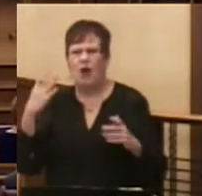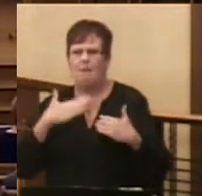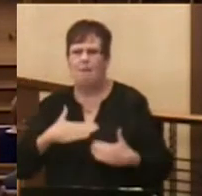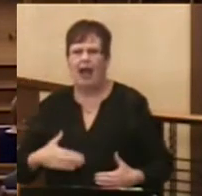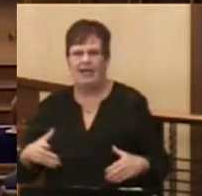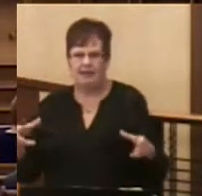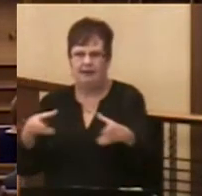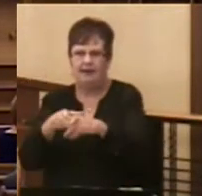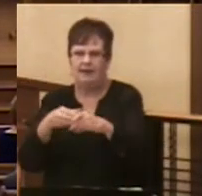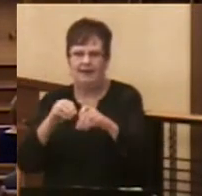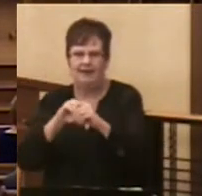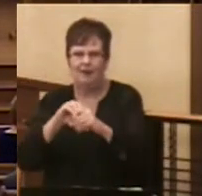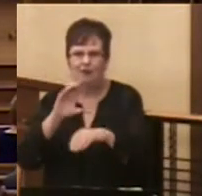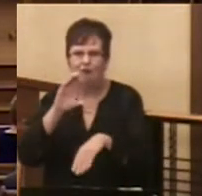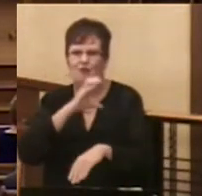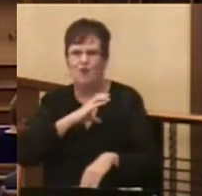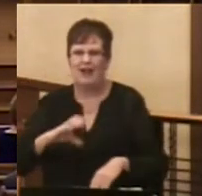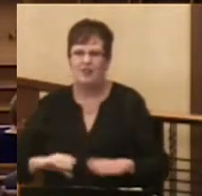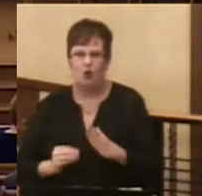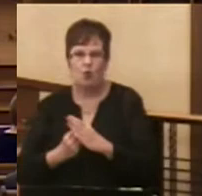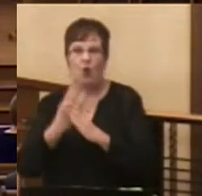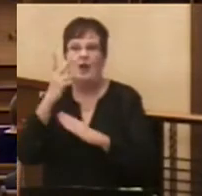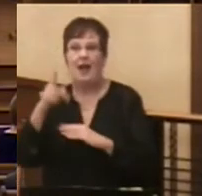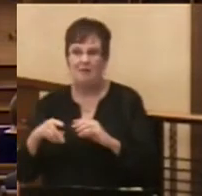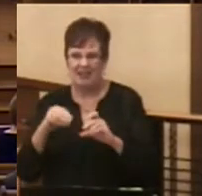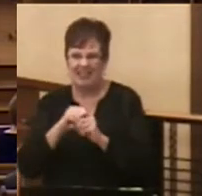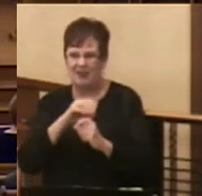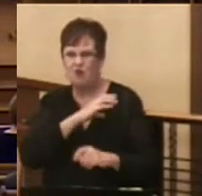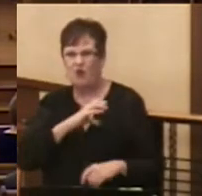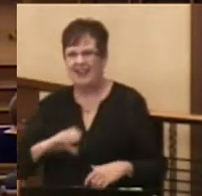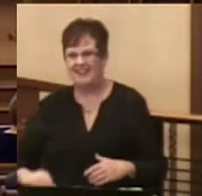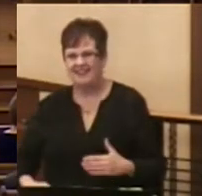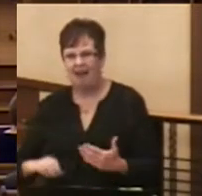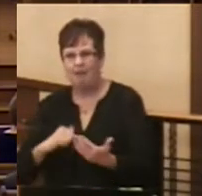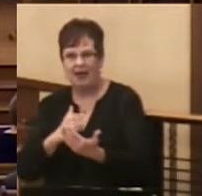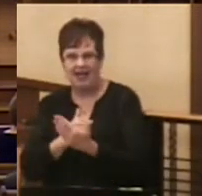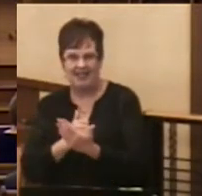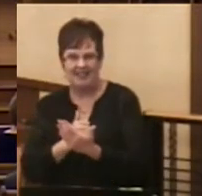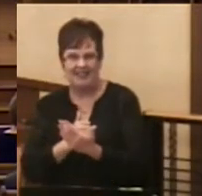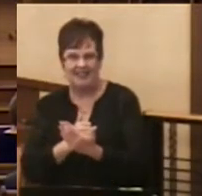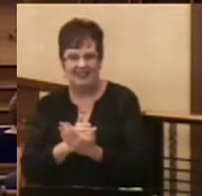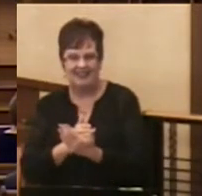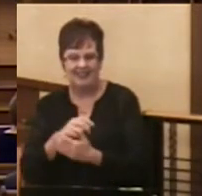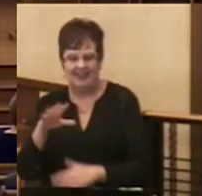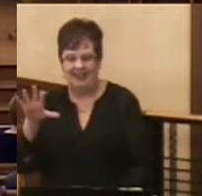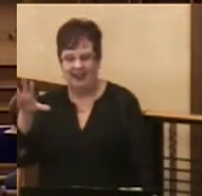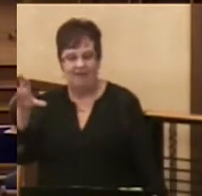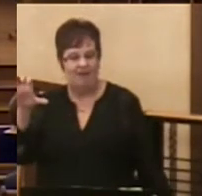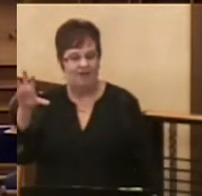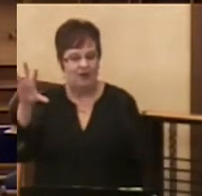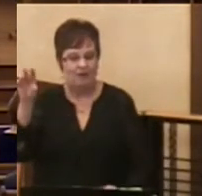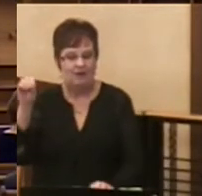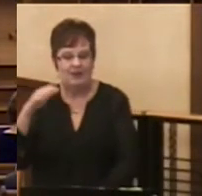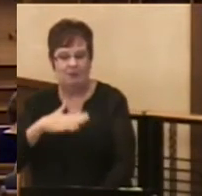ever growing up in Christ. Amen. Hymn 550, please rise and sing.